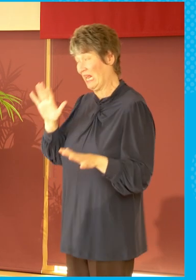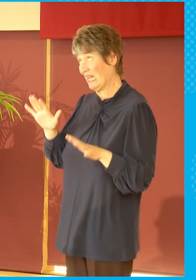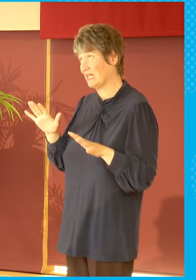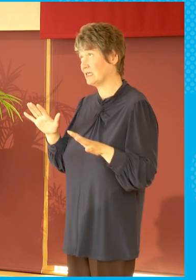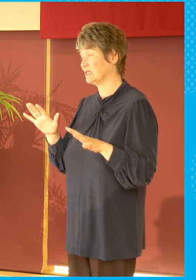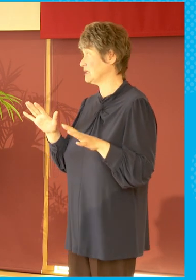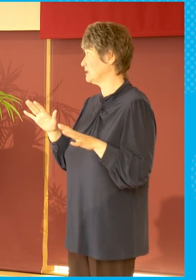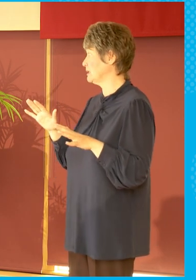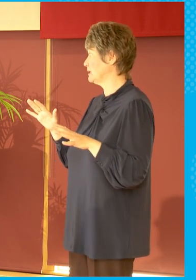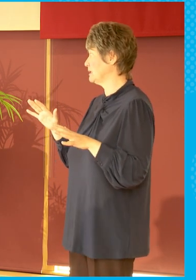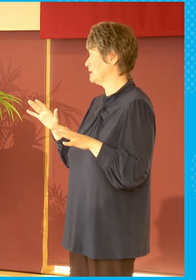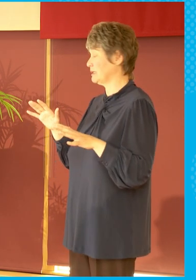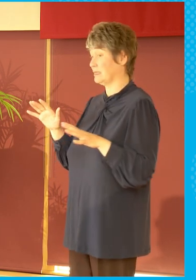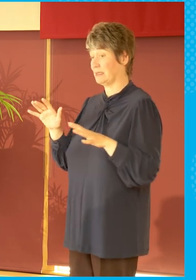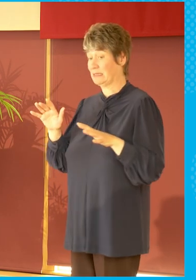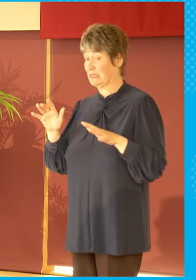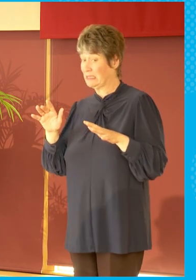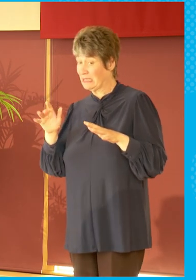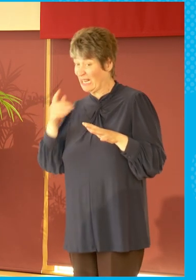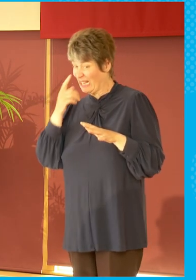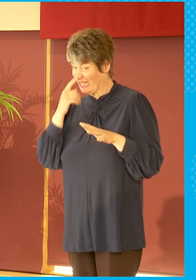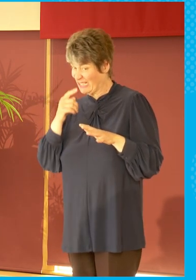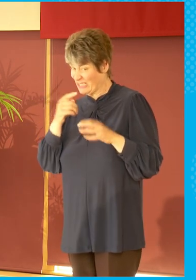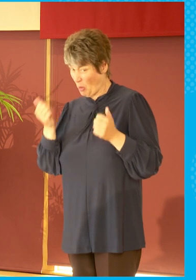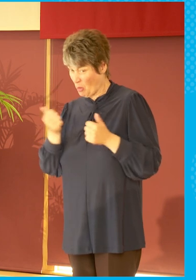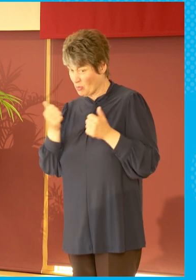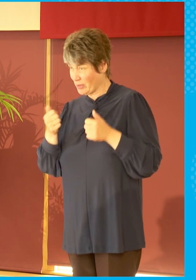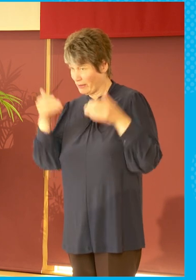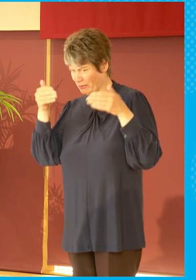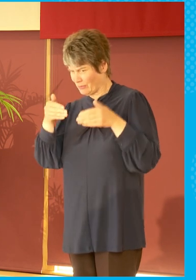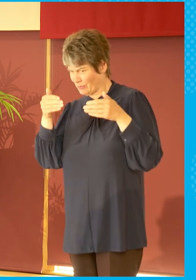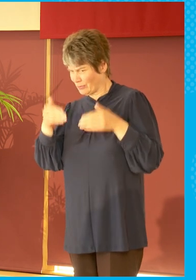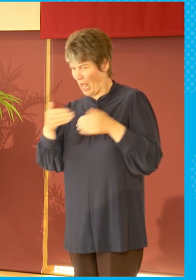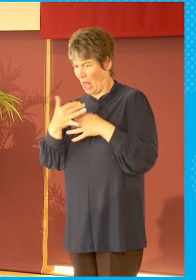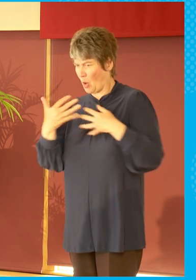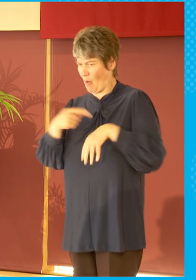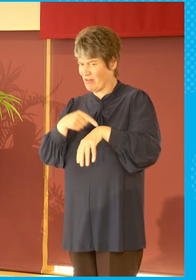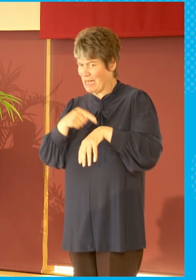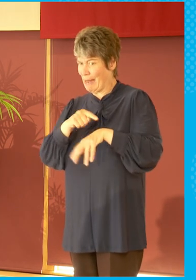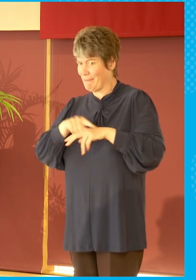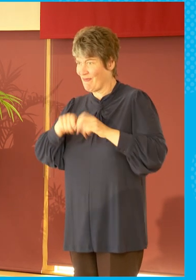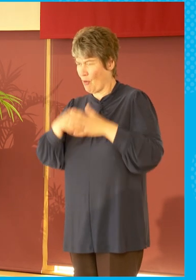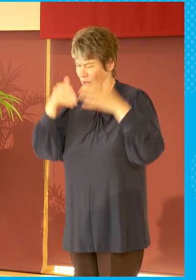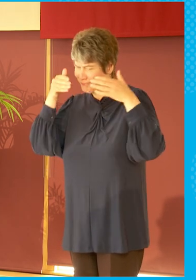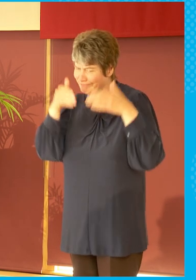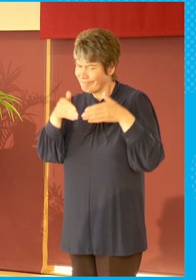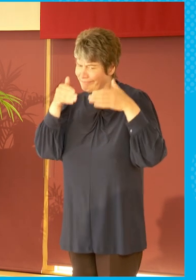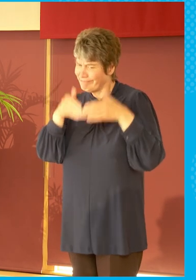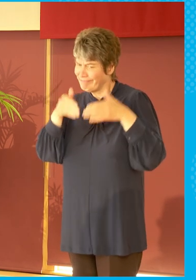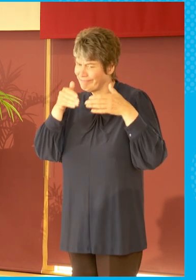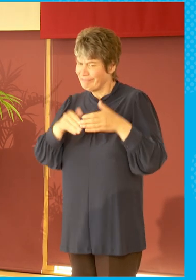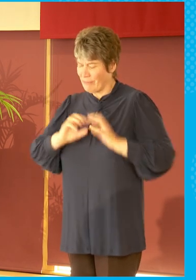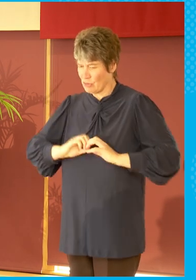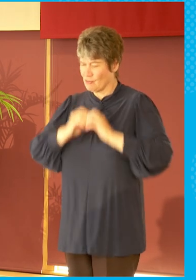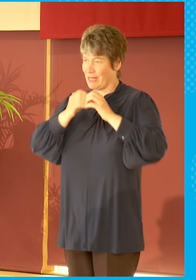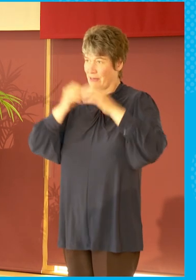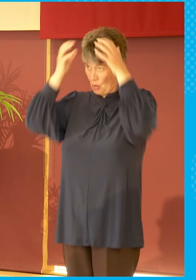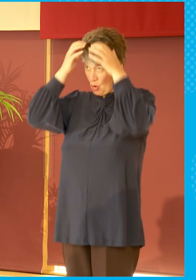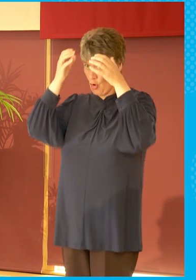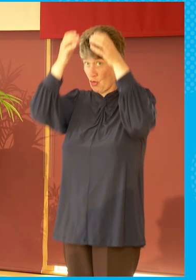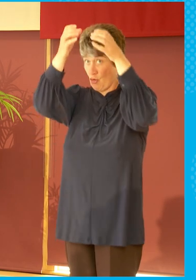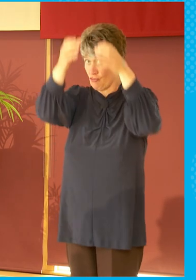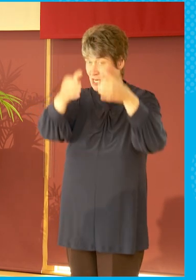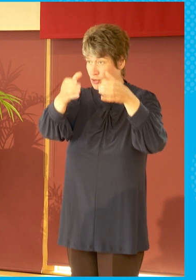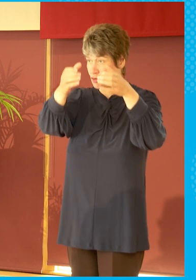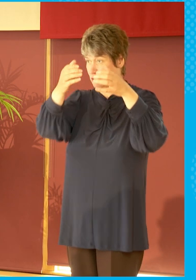amount of time spent on it. But as a piece of history, which it was, and the commitment